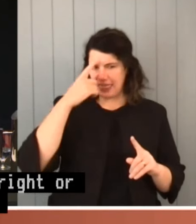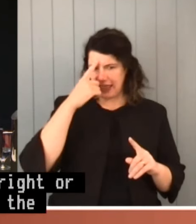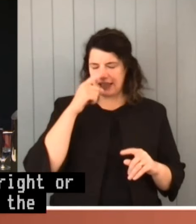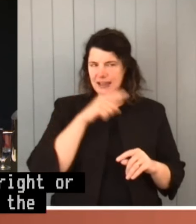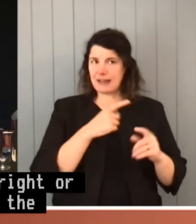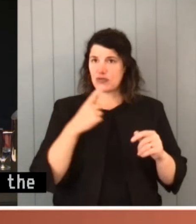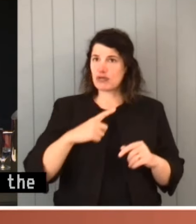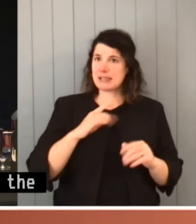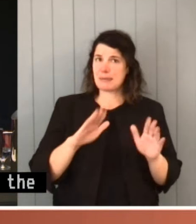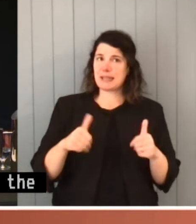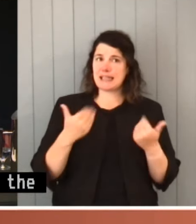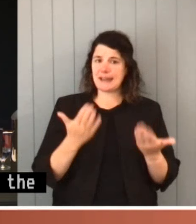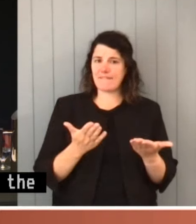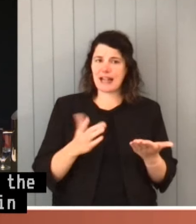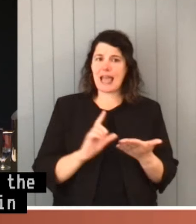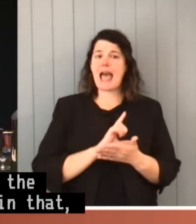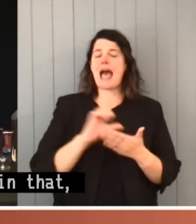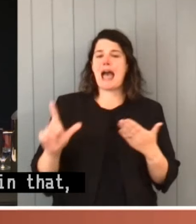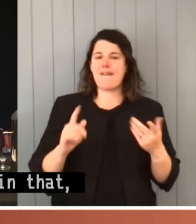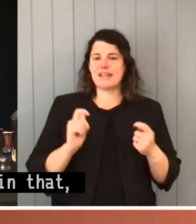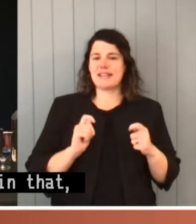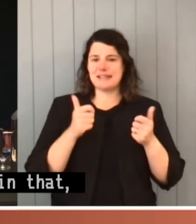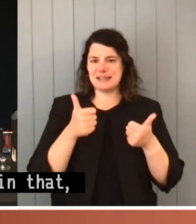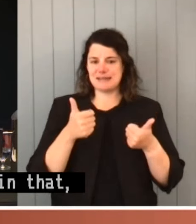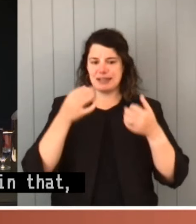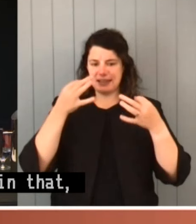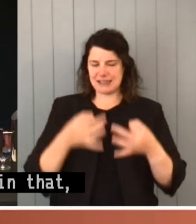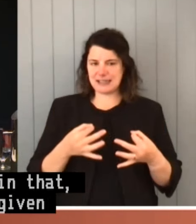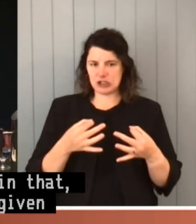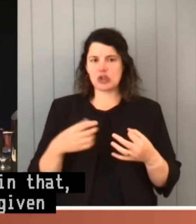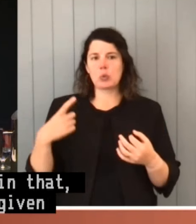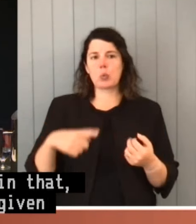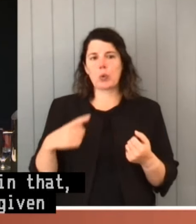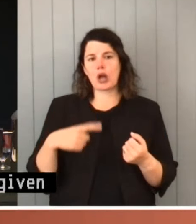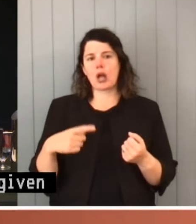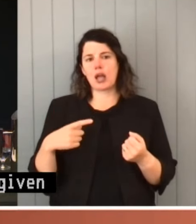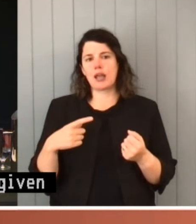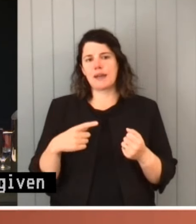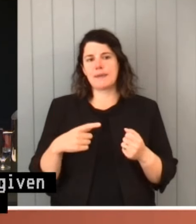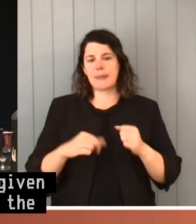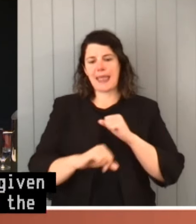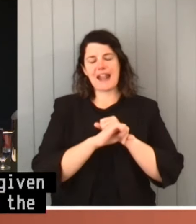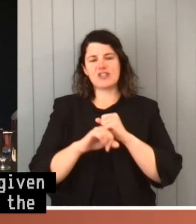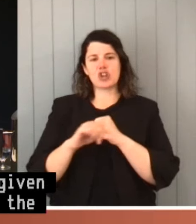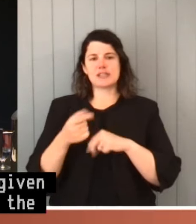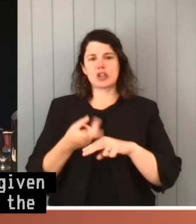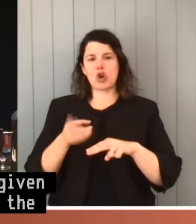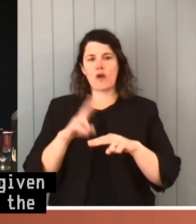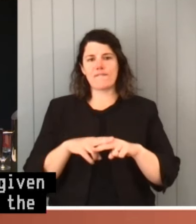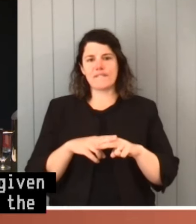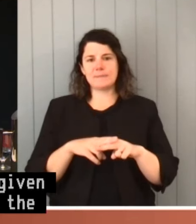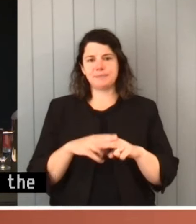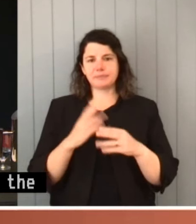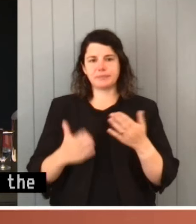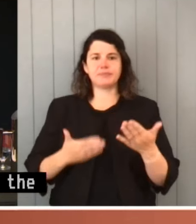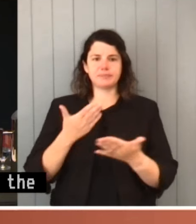given after the decision because the question of the advertising of the proposed industrial